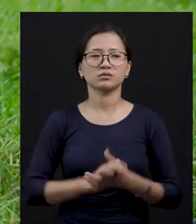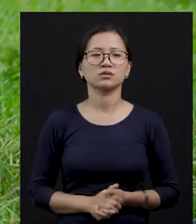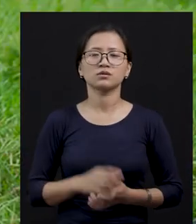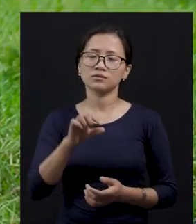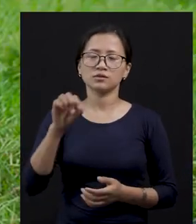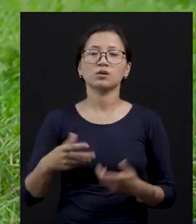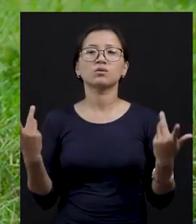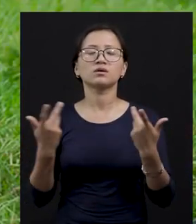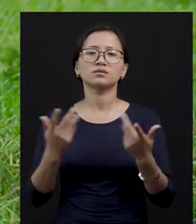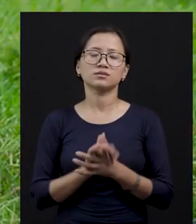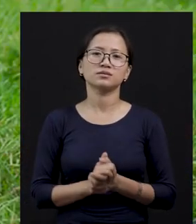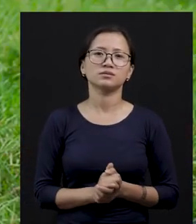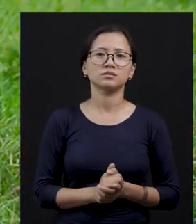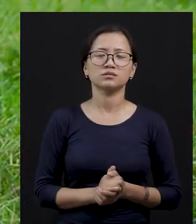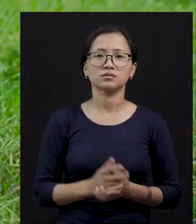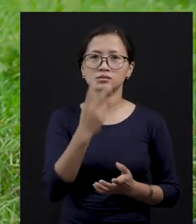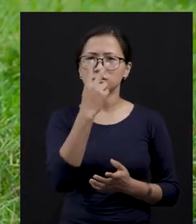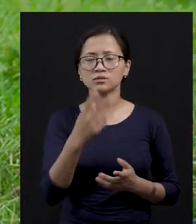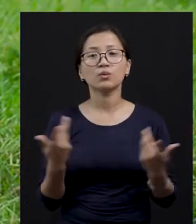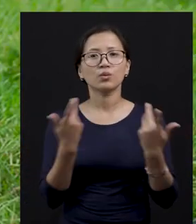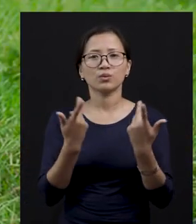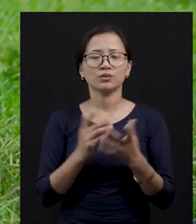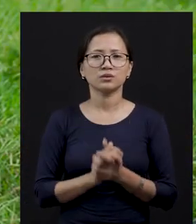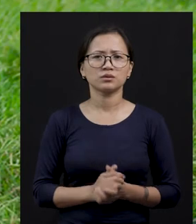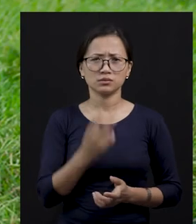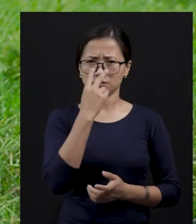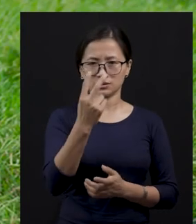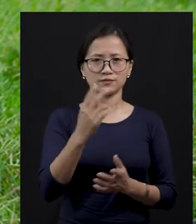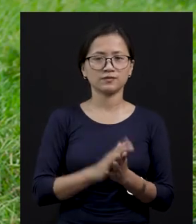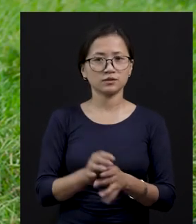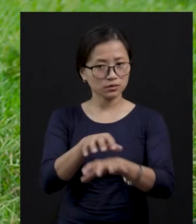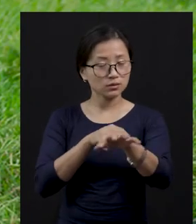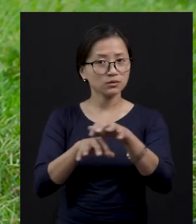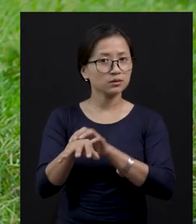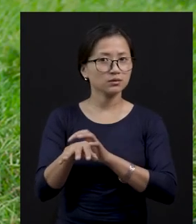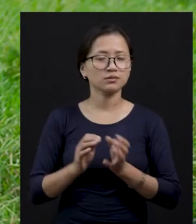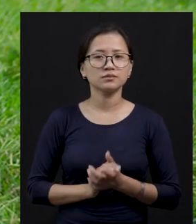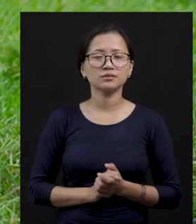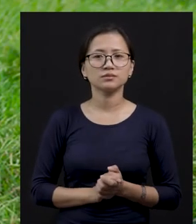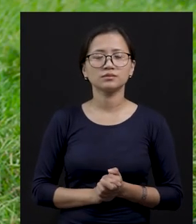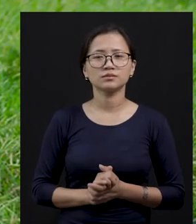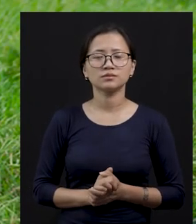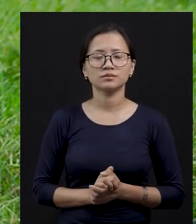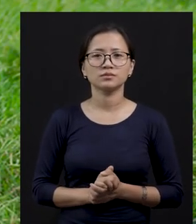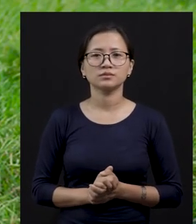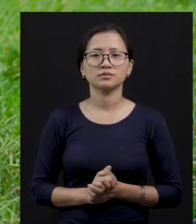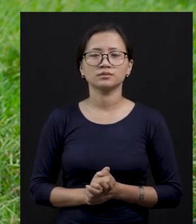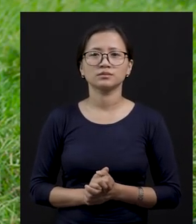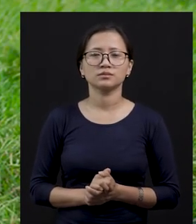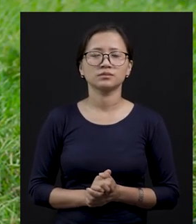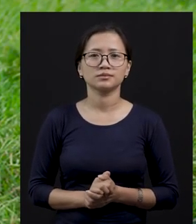else, okay? What is this animal called? Children, have you seen this animal? Have you seen this animal?